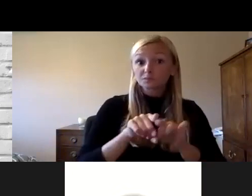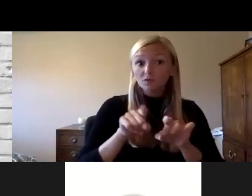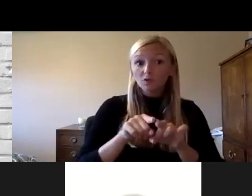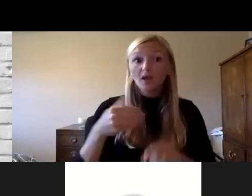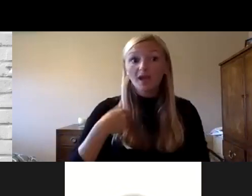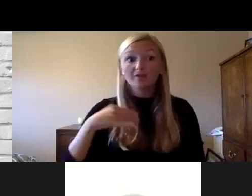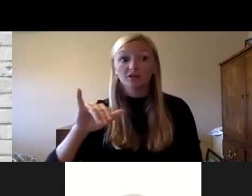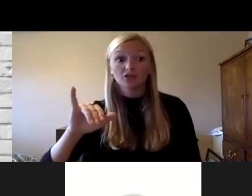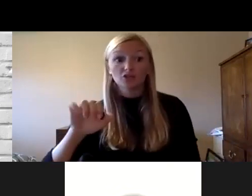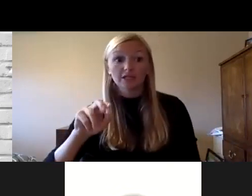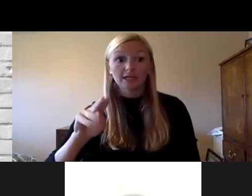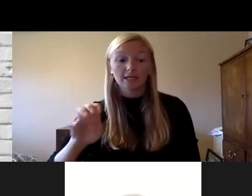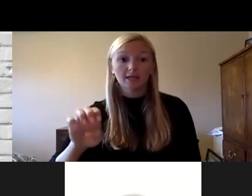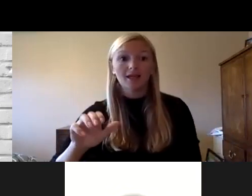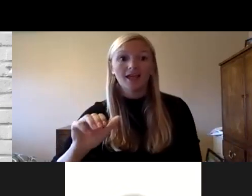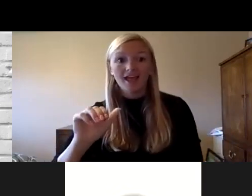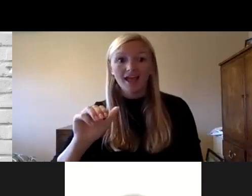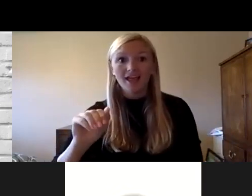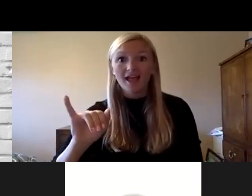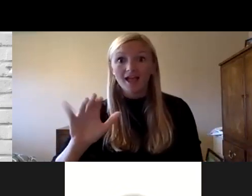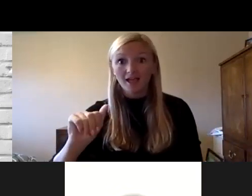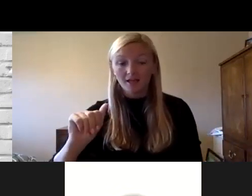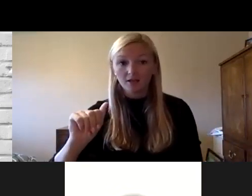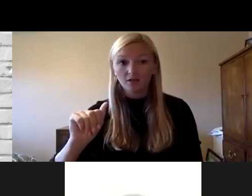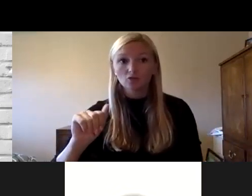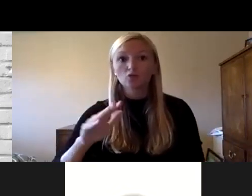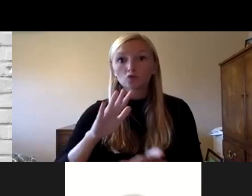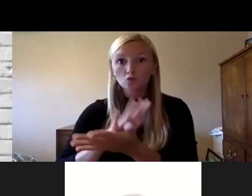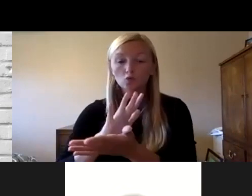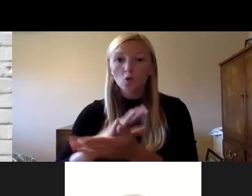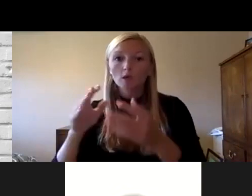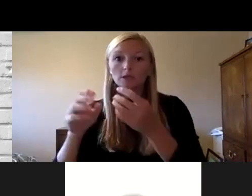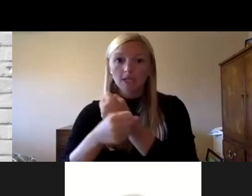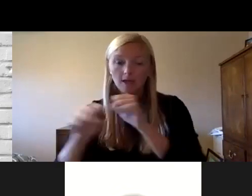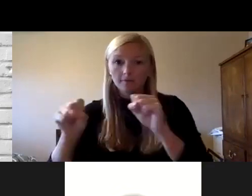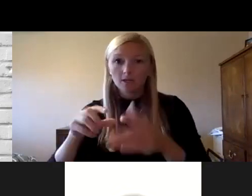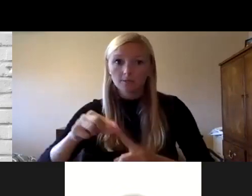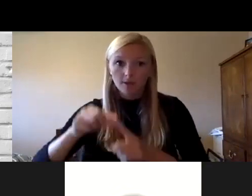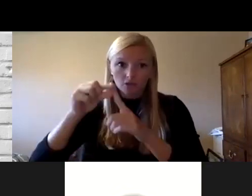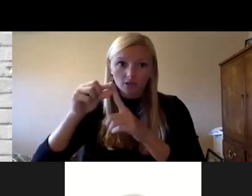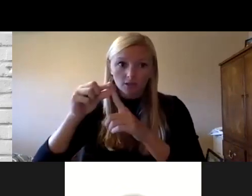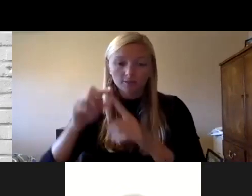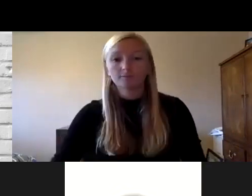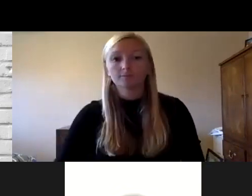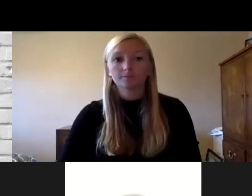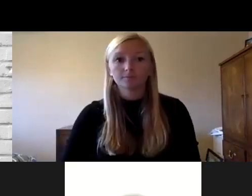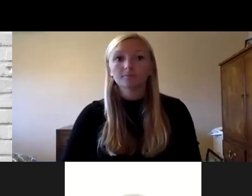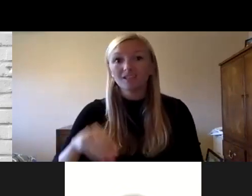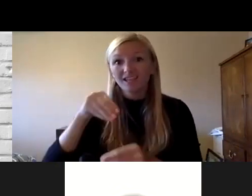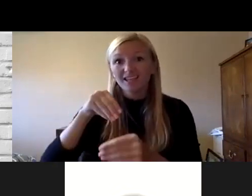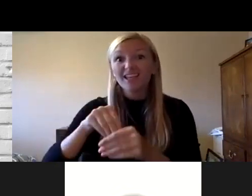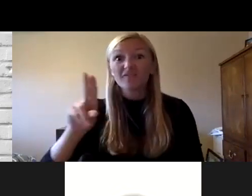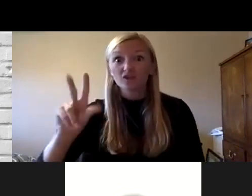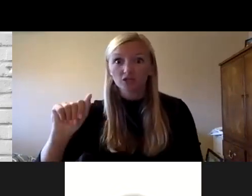janine kotop aia she's a school safety specialist at horde copland match also in alexandra